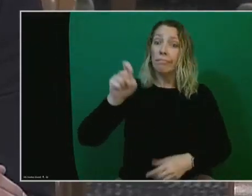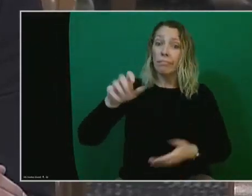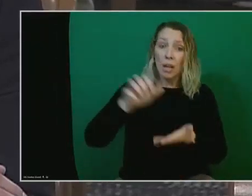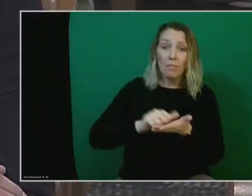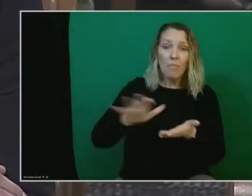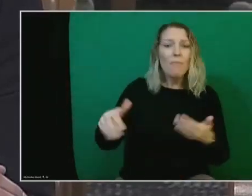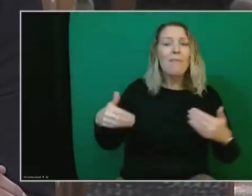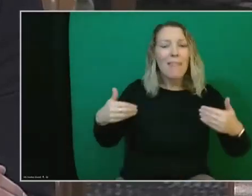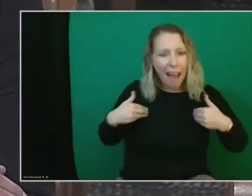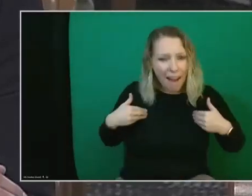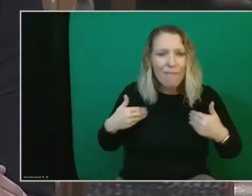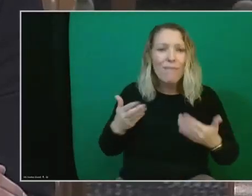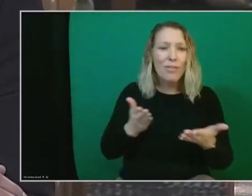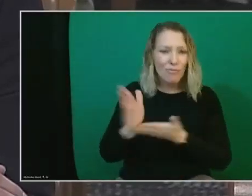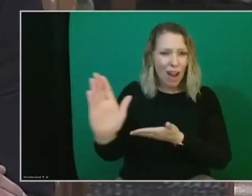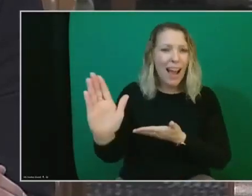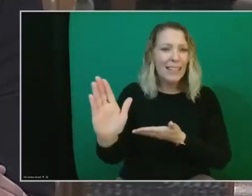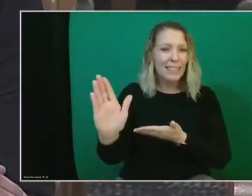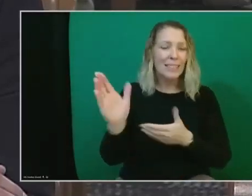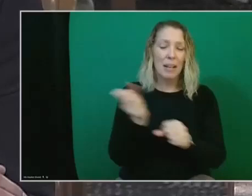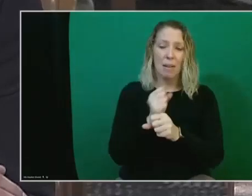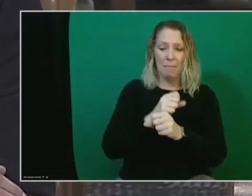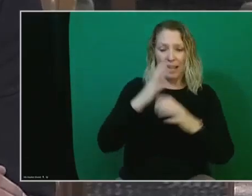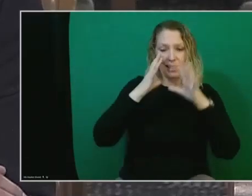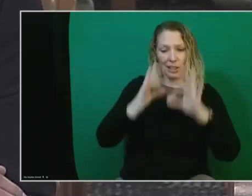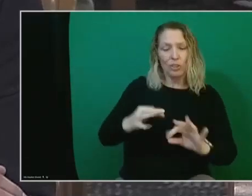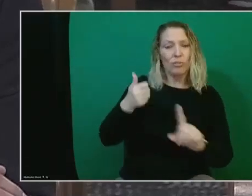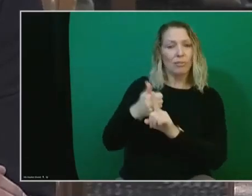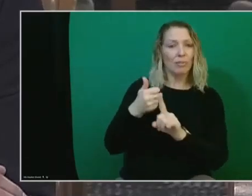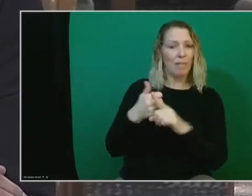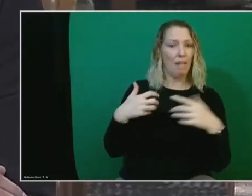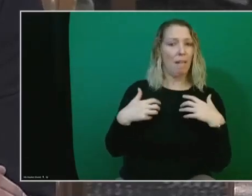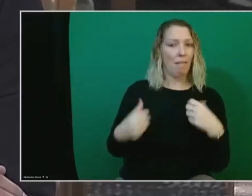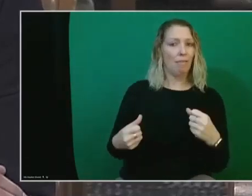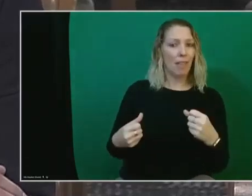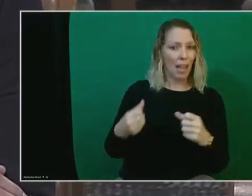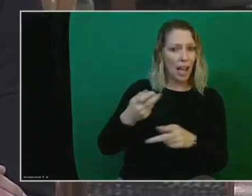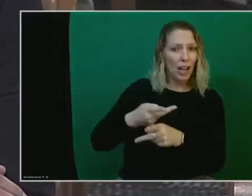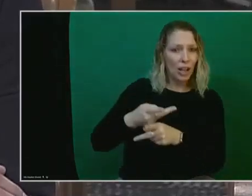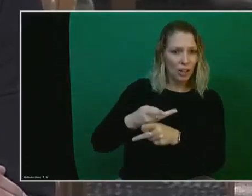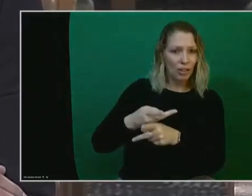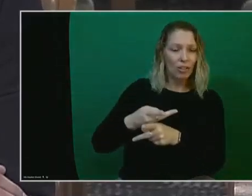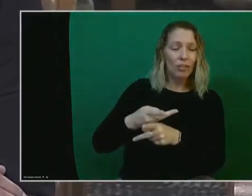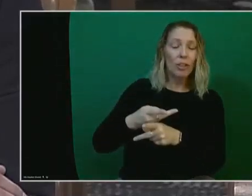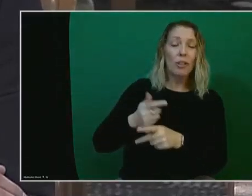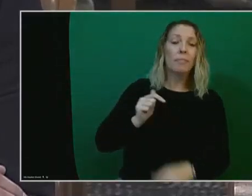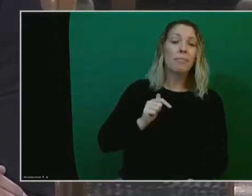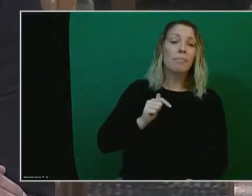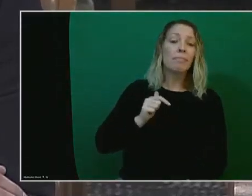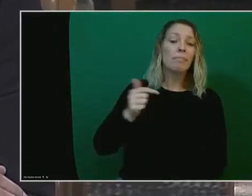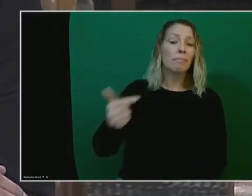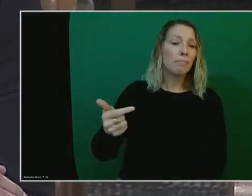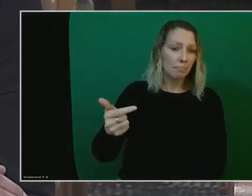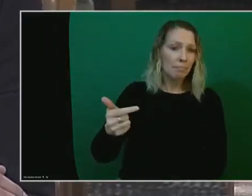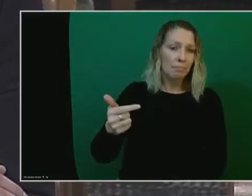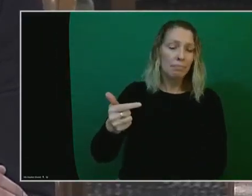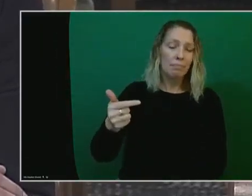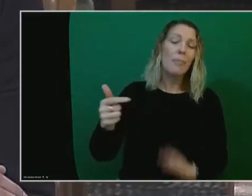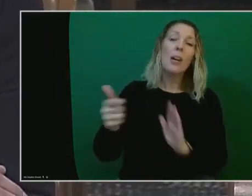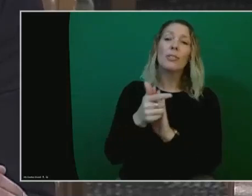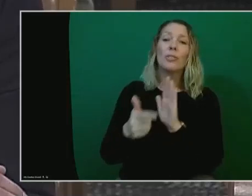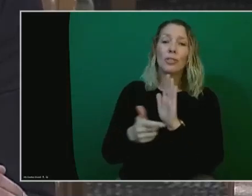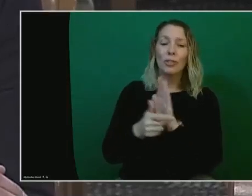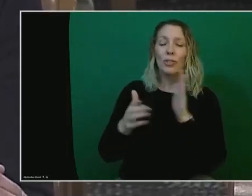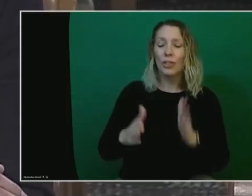right, make their own decisions about their own health care. And with that I will turn this over to the amazing Attorney General Rosenblum who has been a